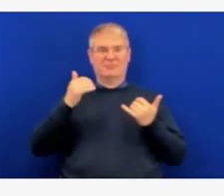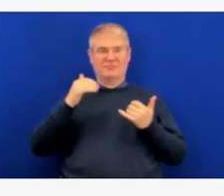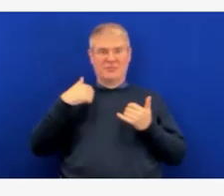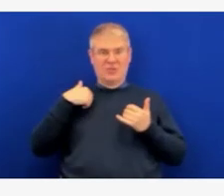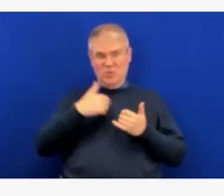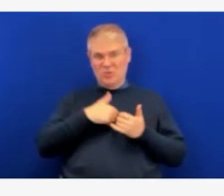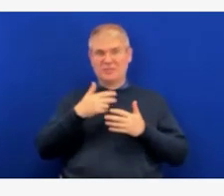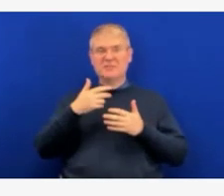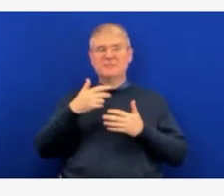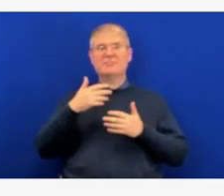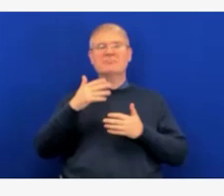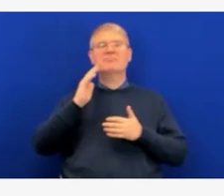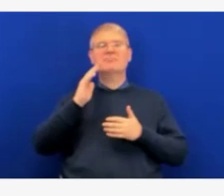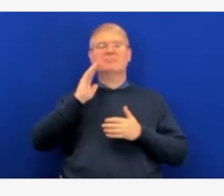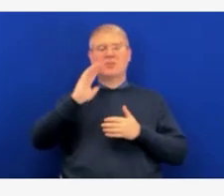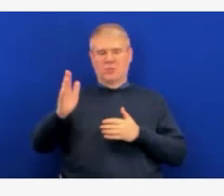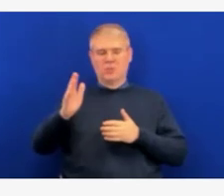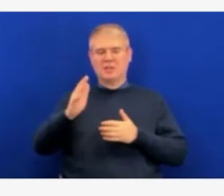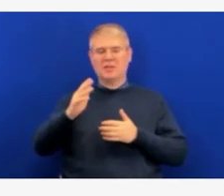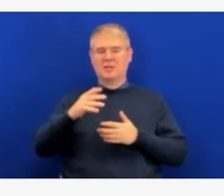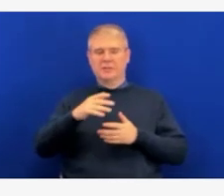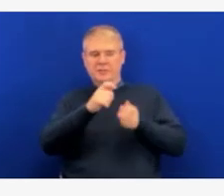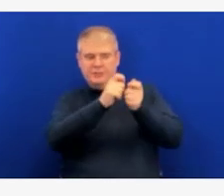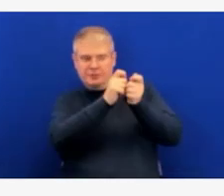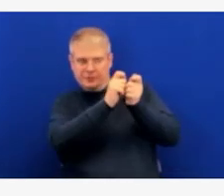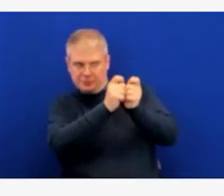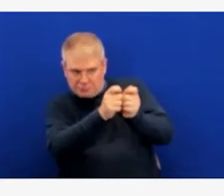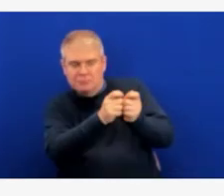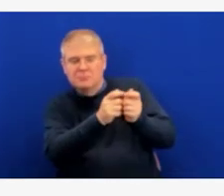thank you.